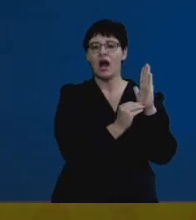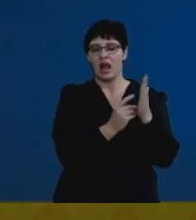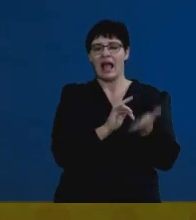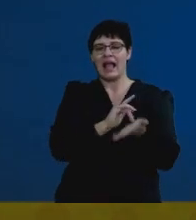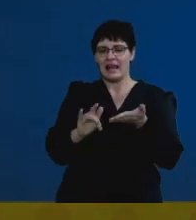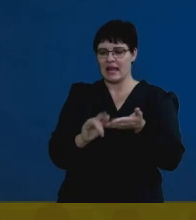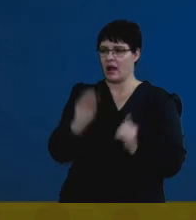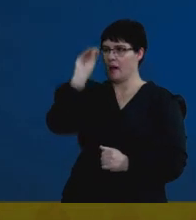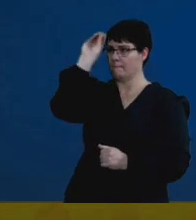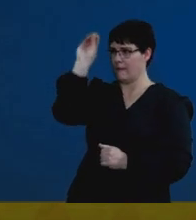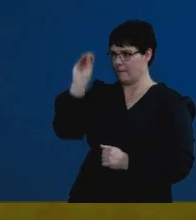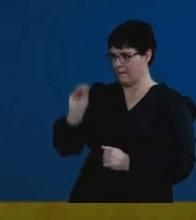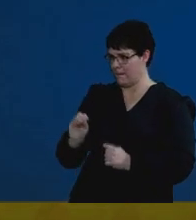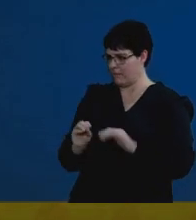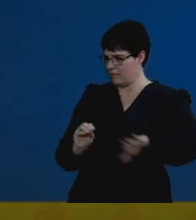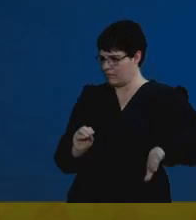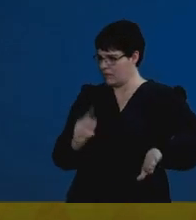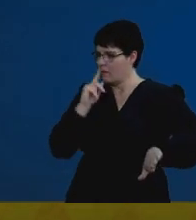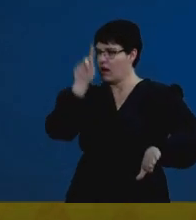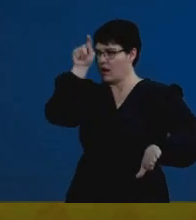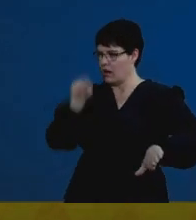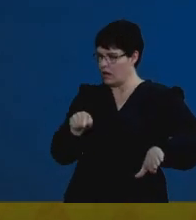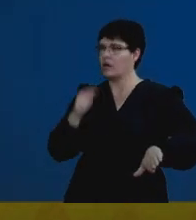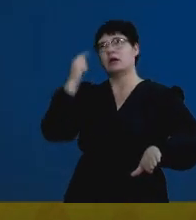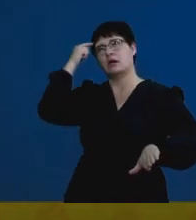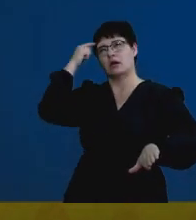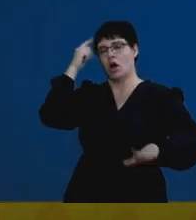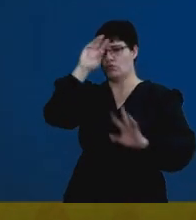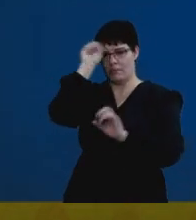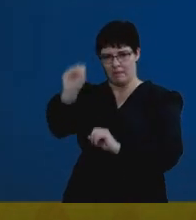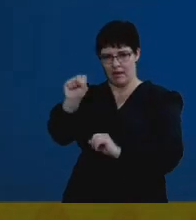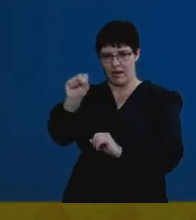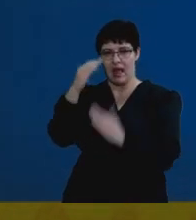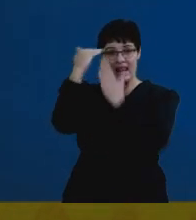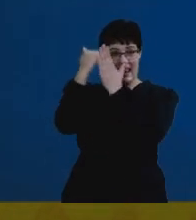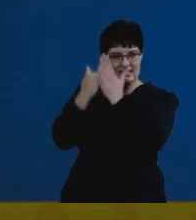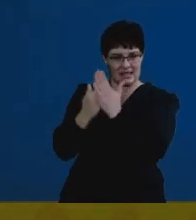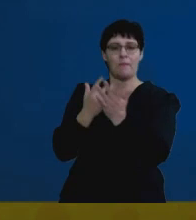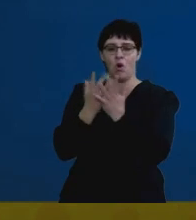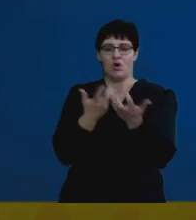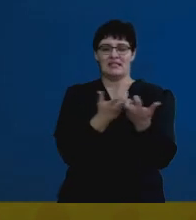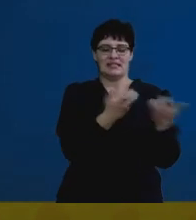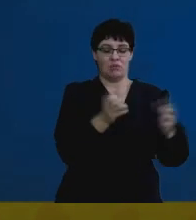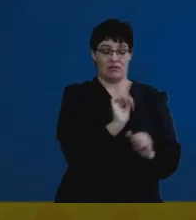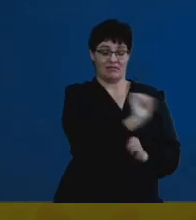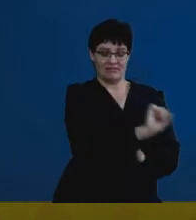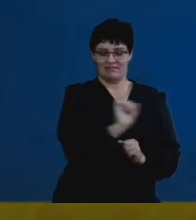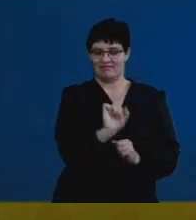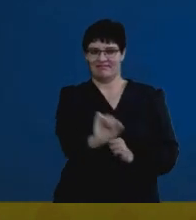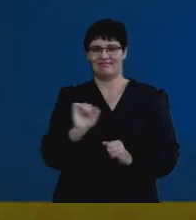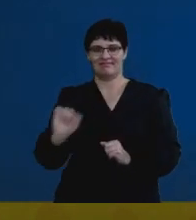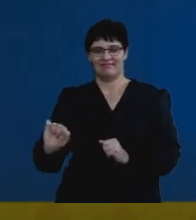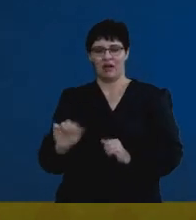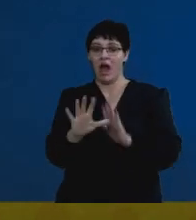paper, list these terms. Having them listed makes it easier for you to separate them and identify them.